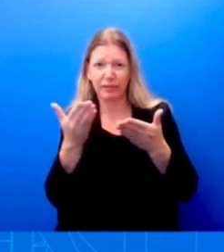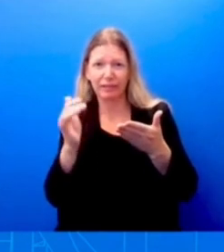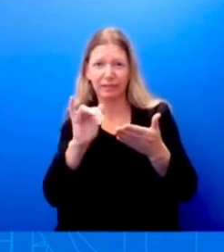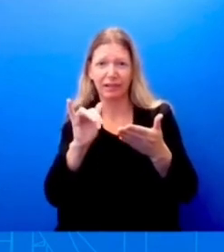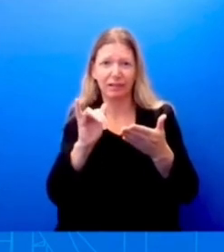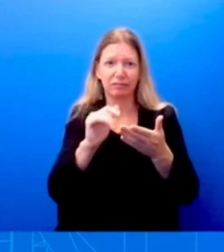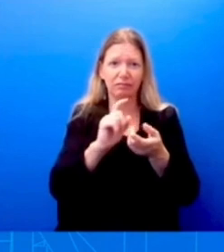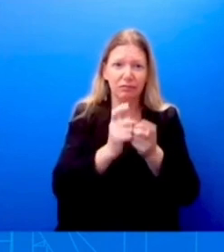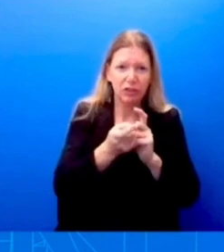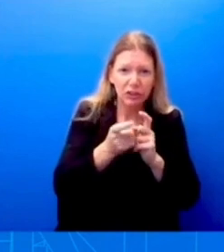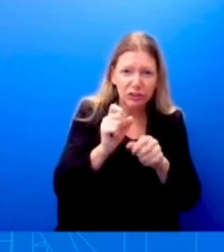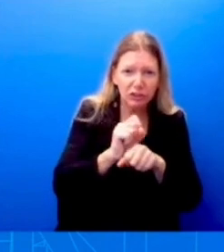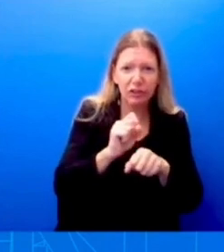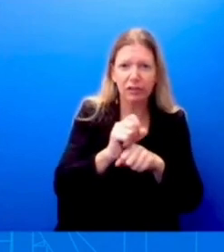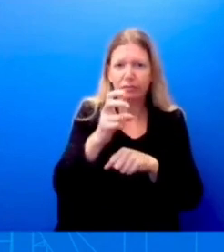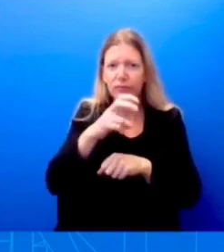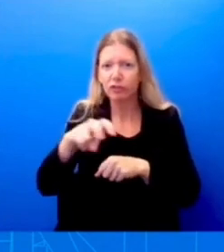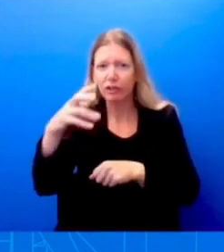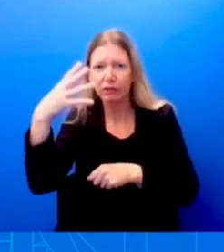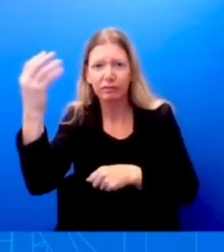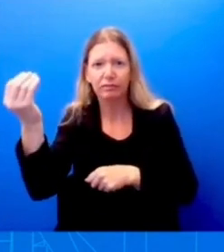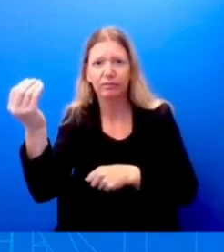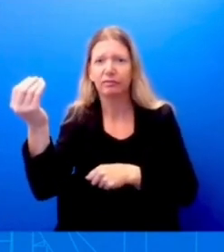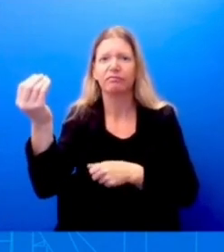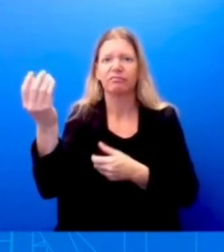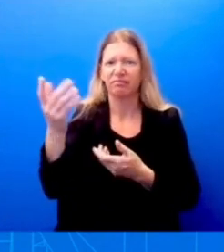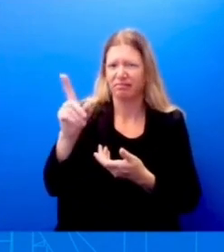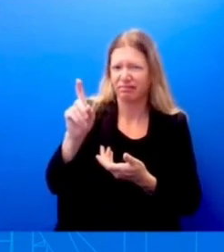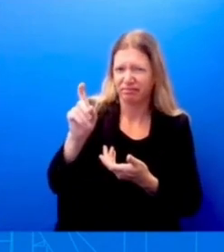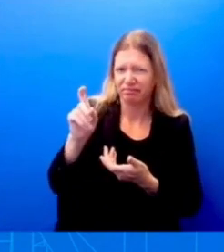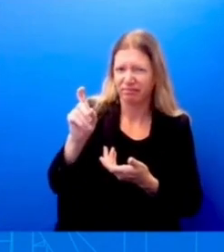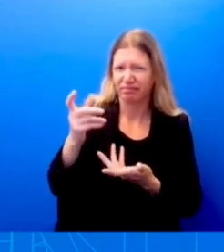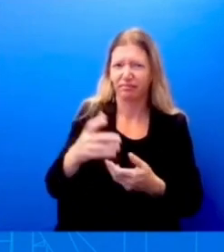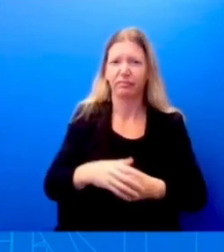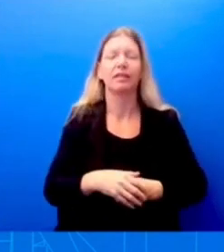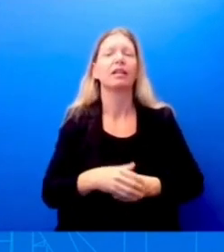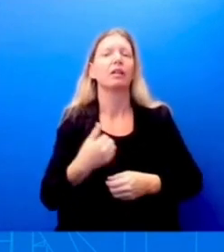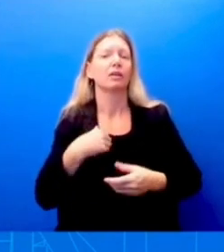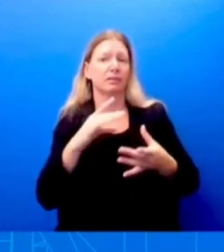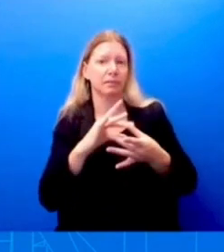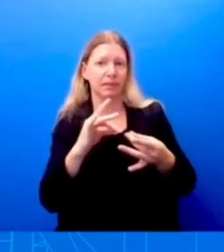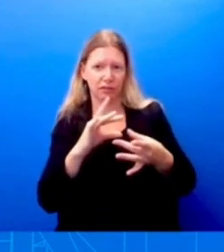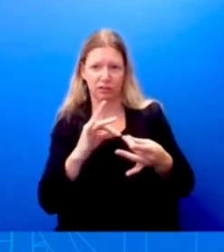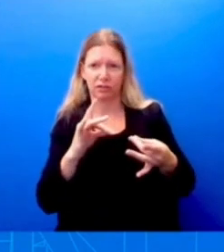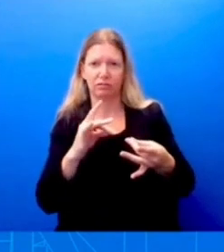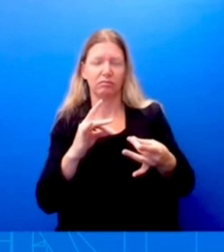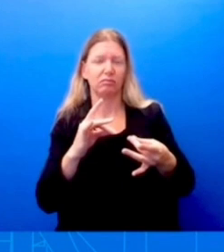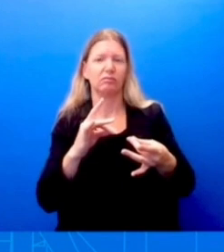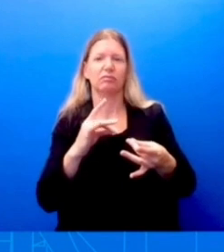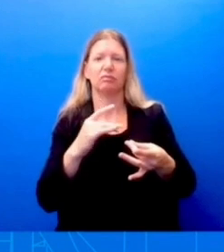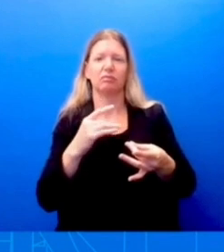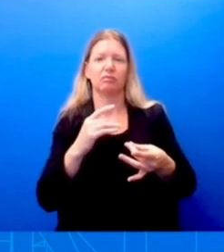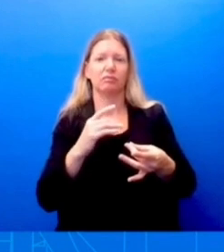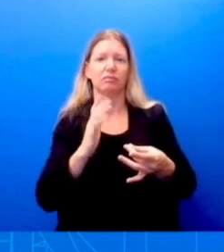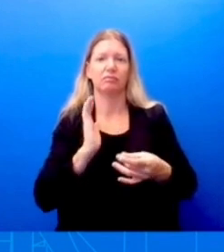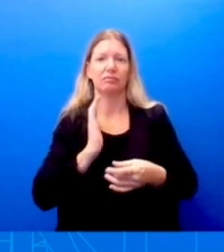said many times before, this is an outdated immigration system. We've asked Congress to update